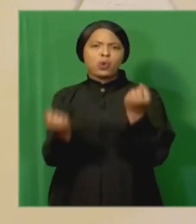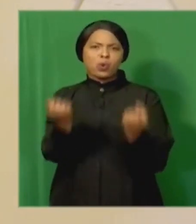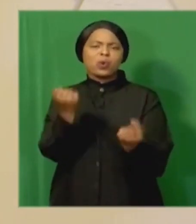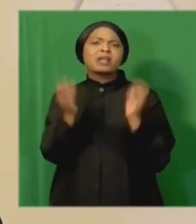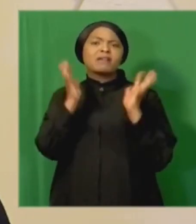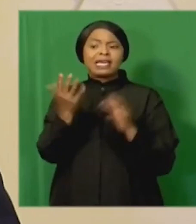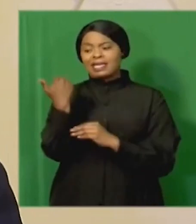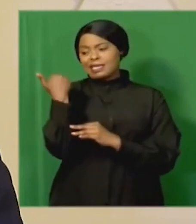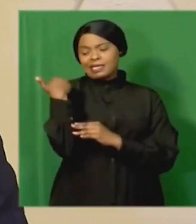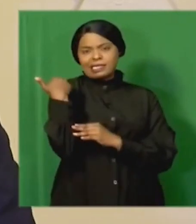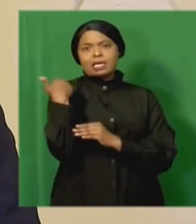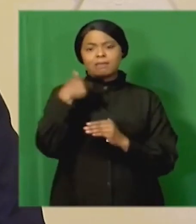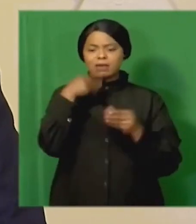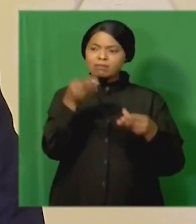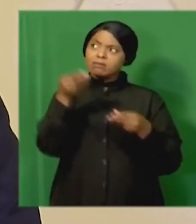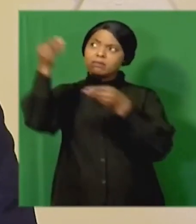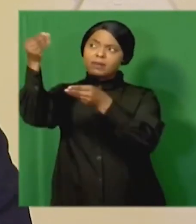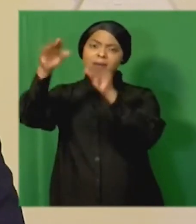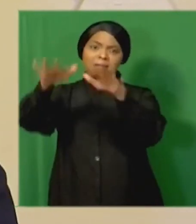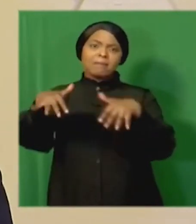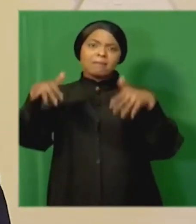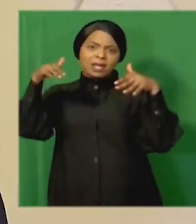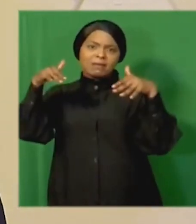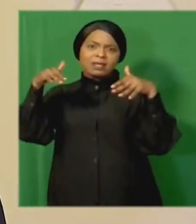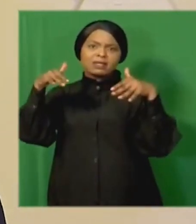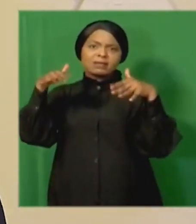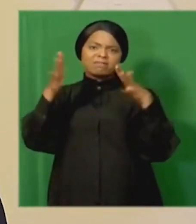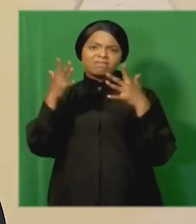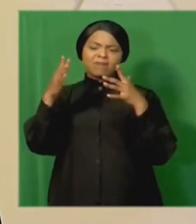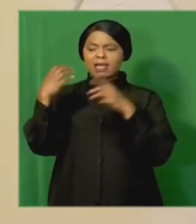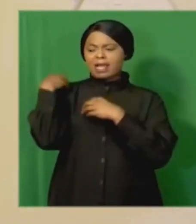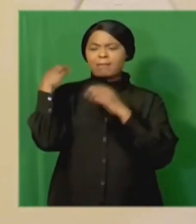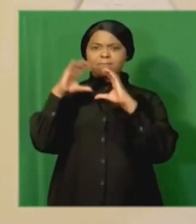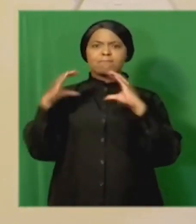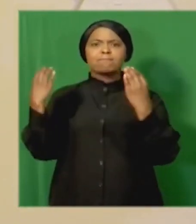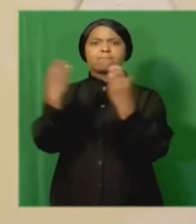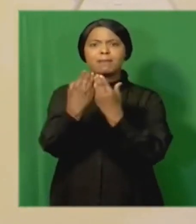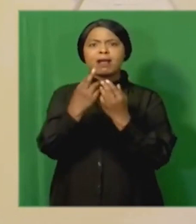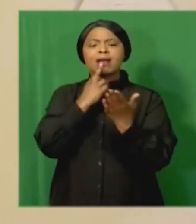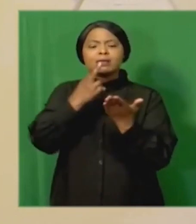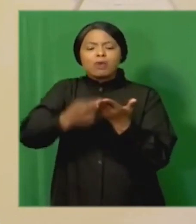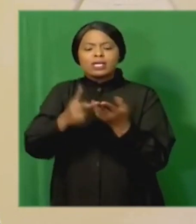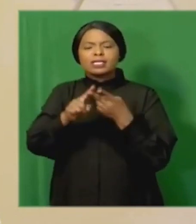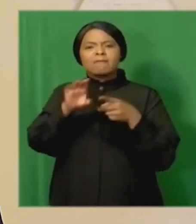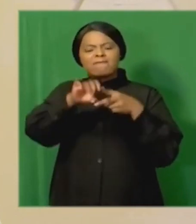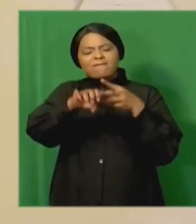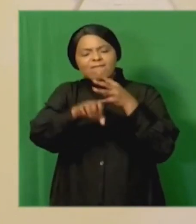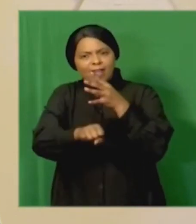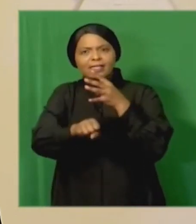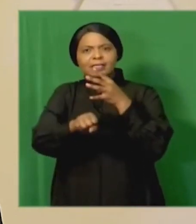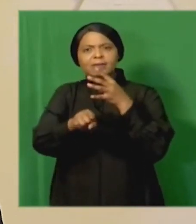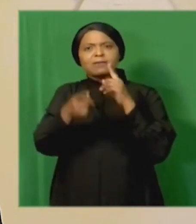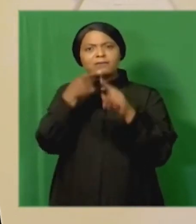Yesterday, I submitted to Parliament the Cabinet's response to the findings and recommendations of the Commission of